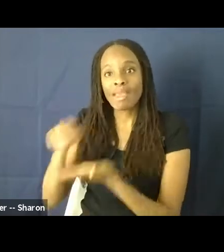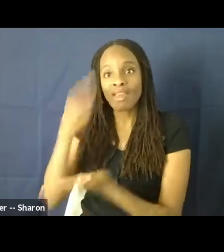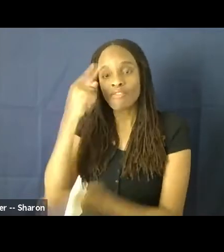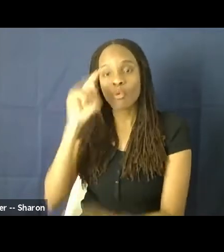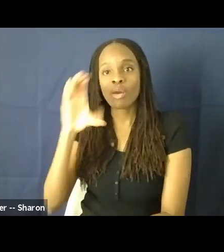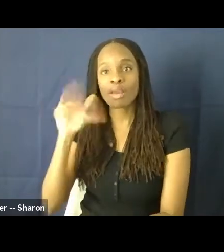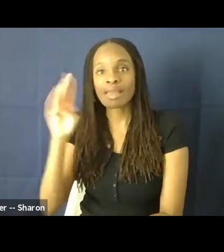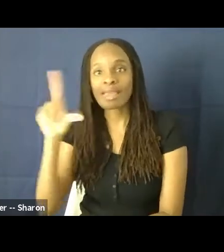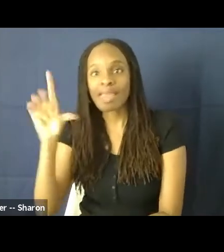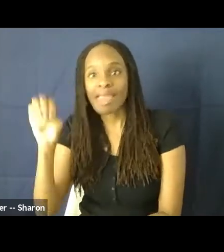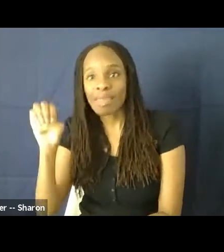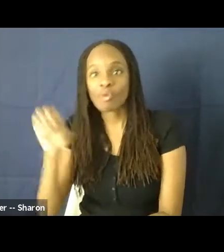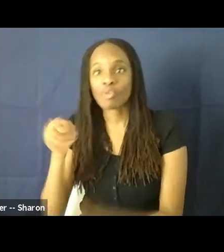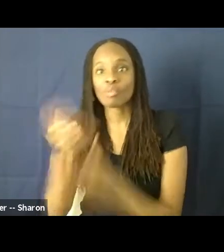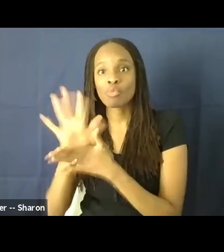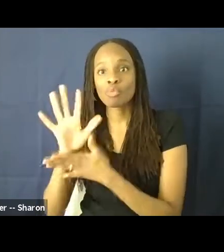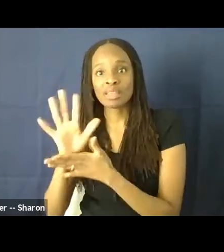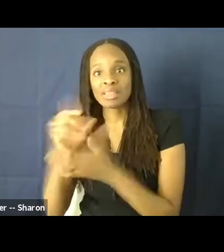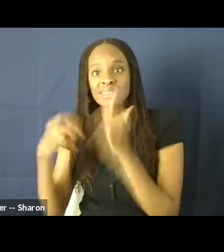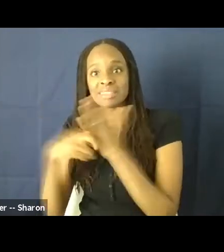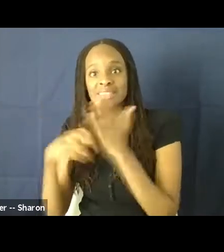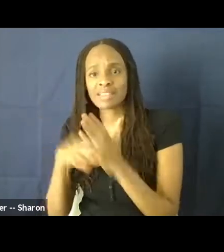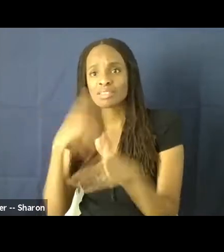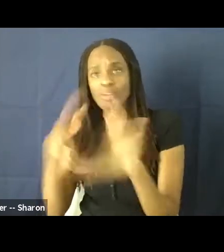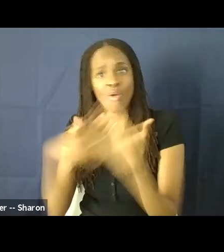paying for movie tickets, all matters. And so does social media.